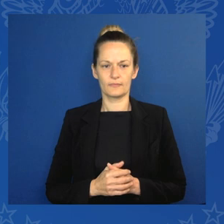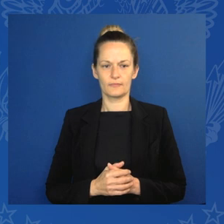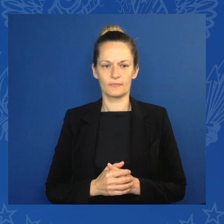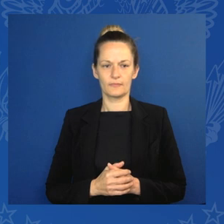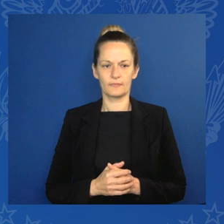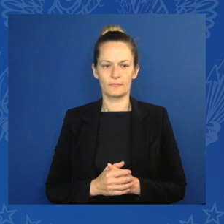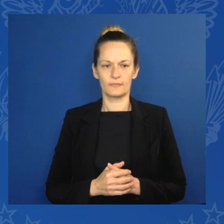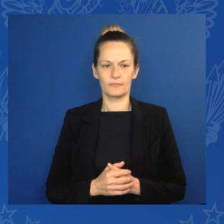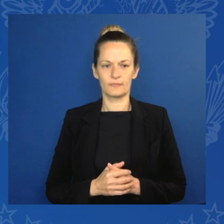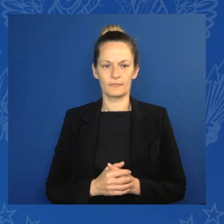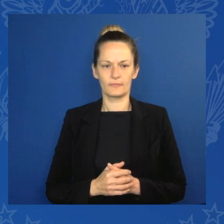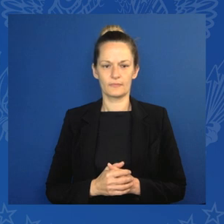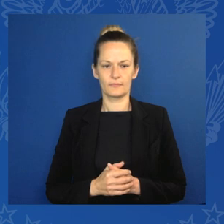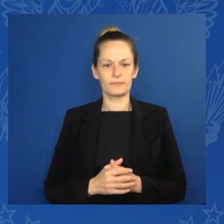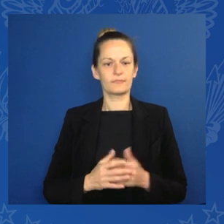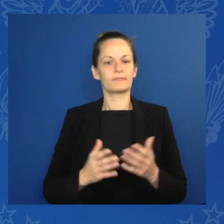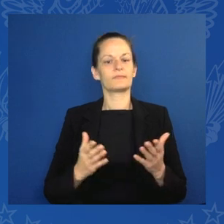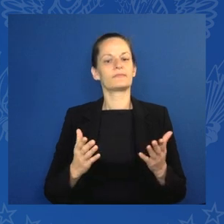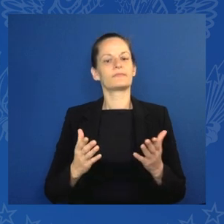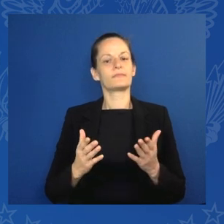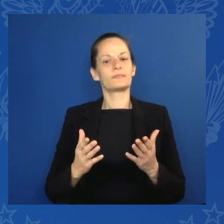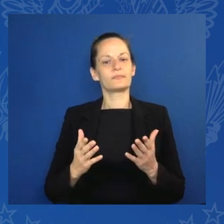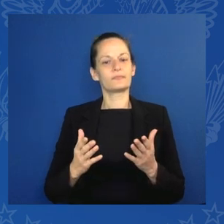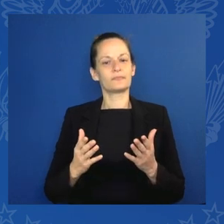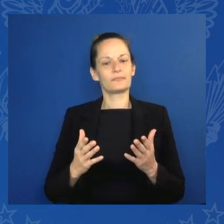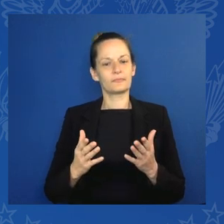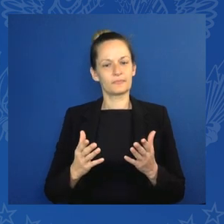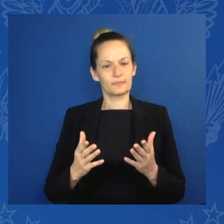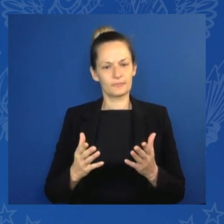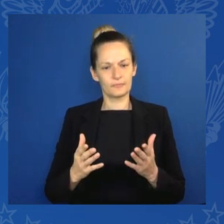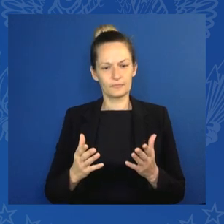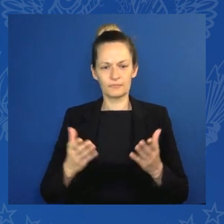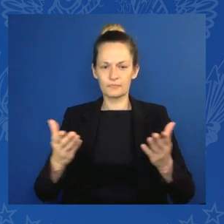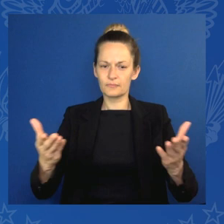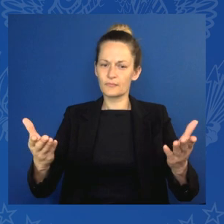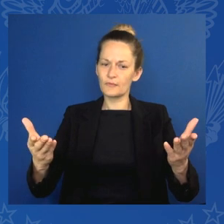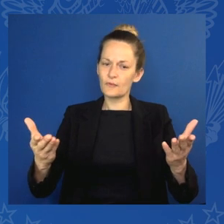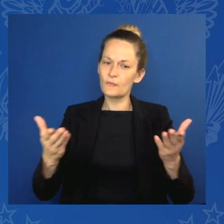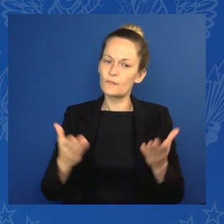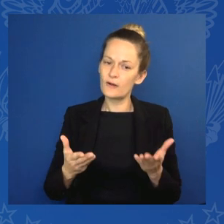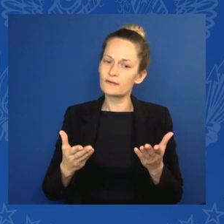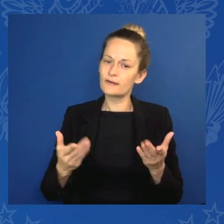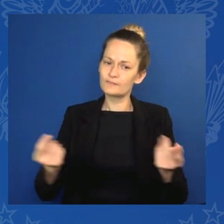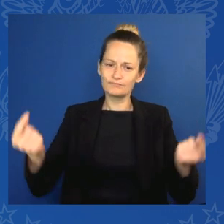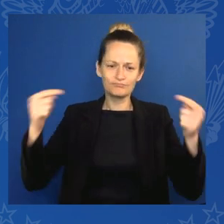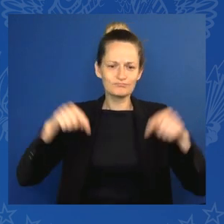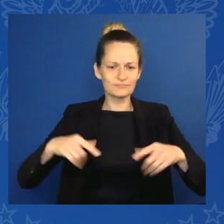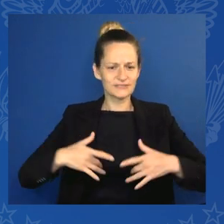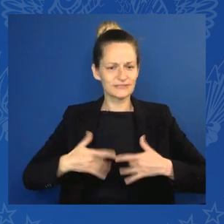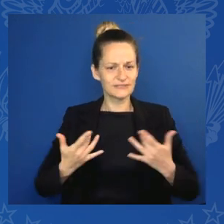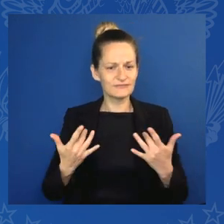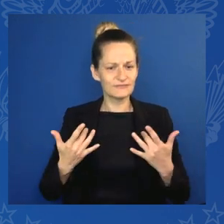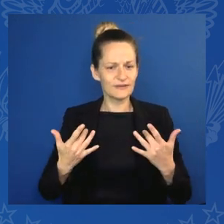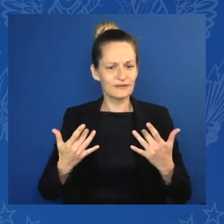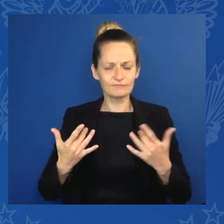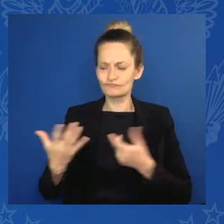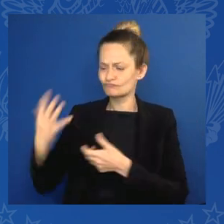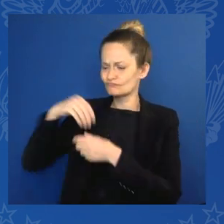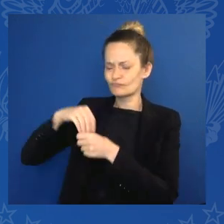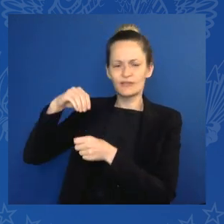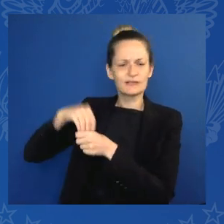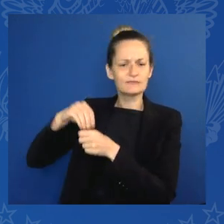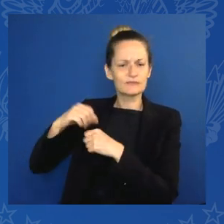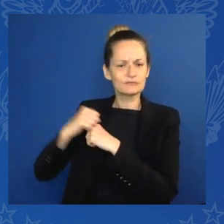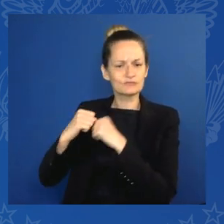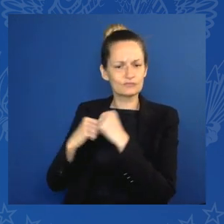Welcome to this site event on infrastructure. I'm co-hosting with U.S. President Joe Biden. Thanks for your engagement,